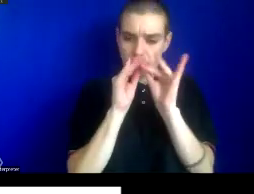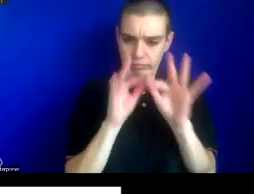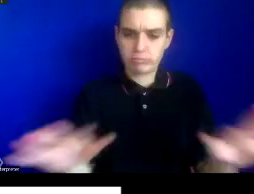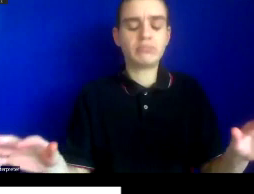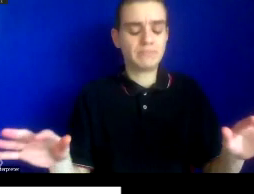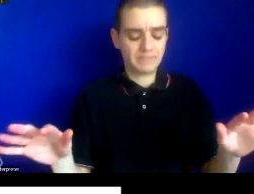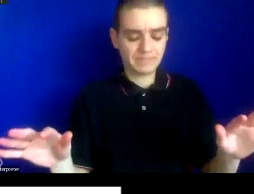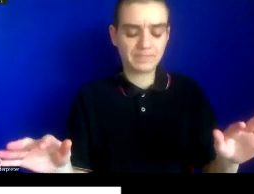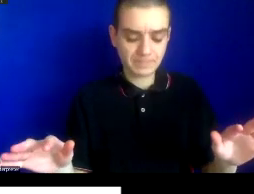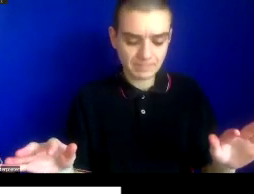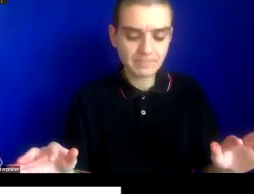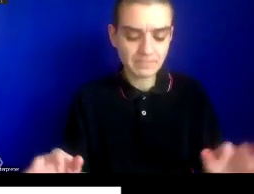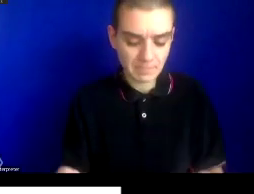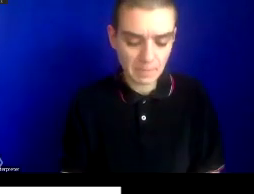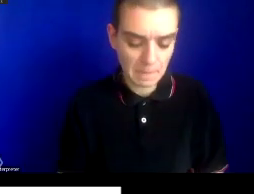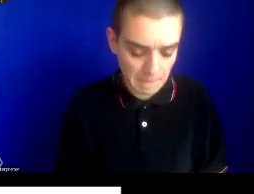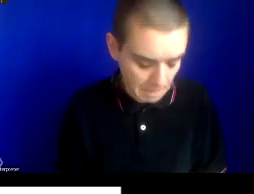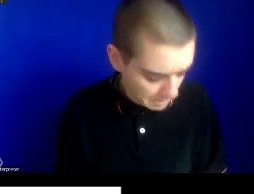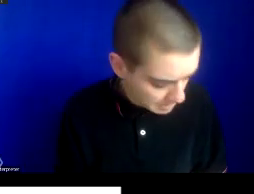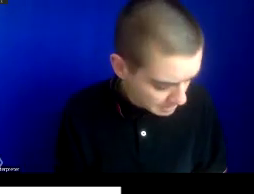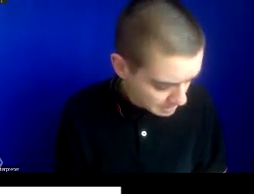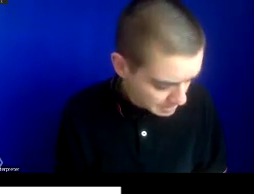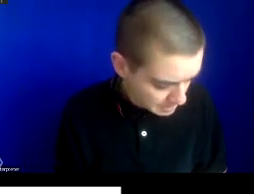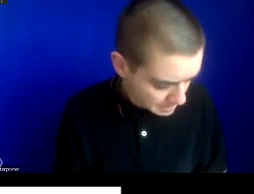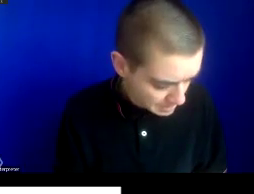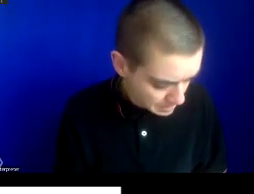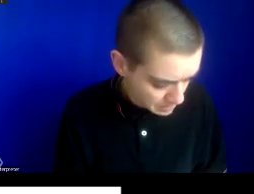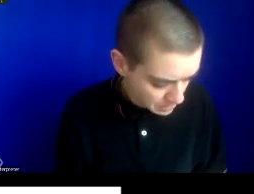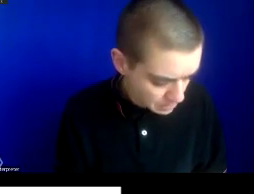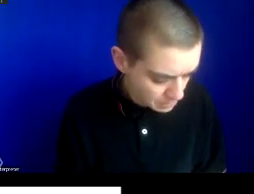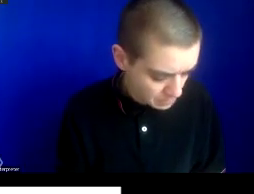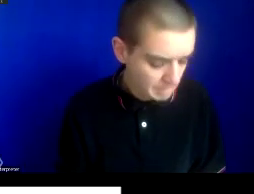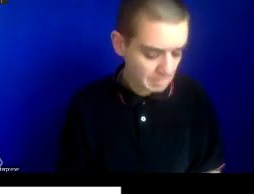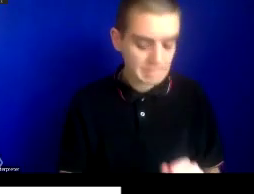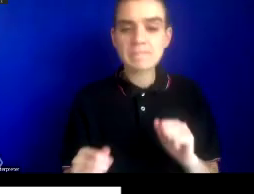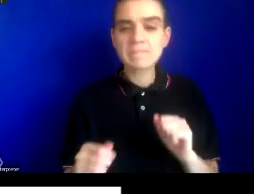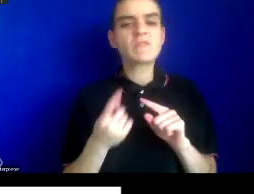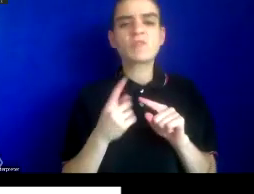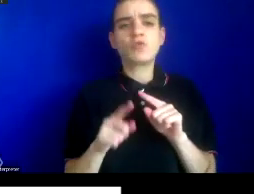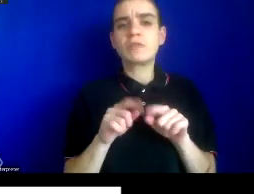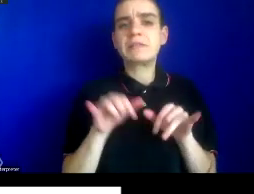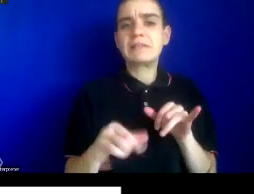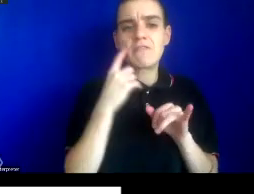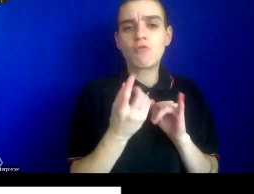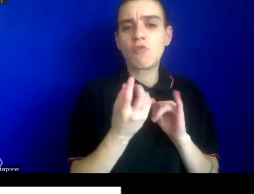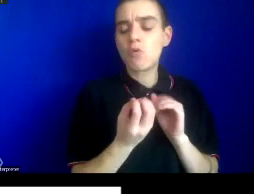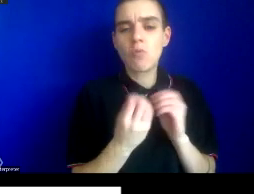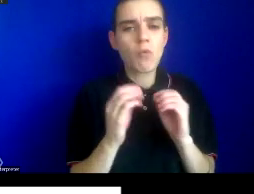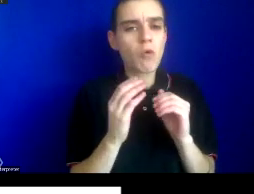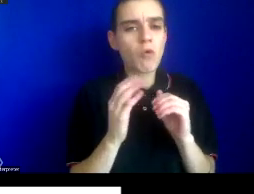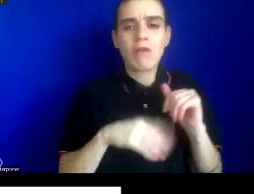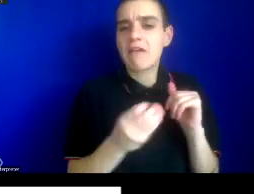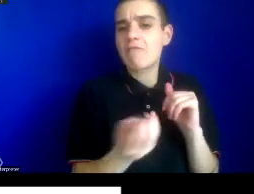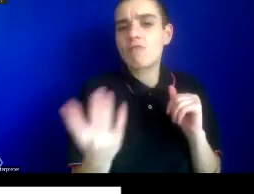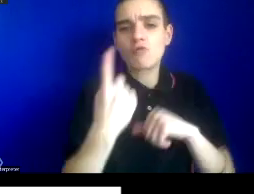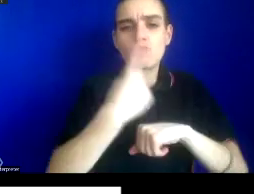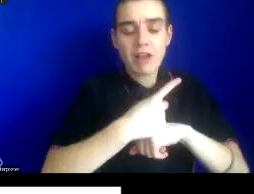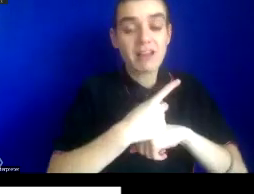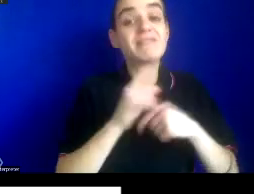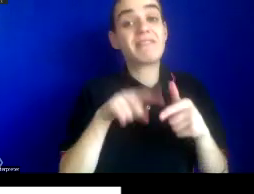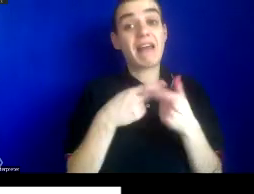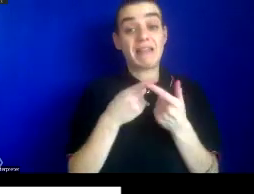one of their inhabitants would survive for more than a few days, and these towns of living sentient beings would soon be transformed